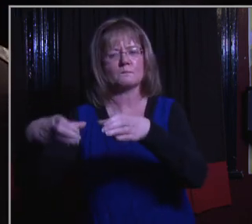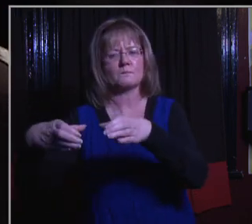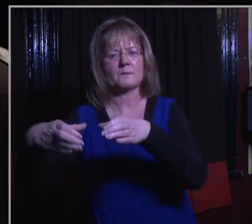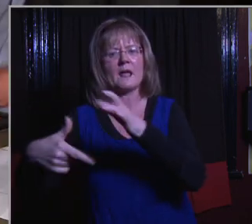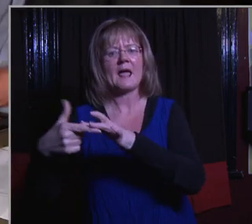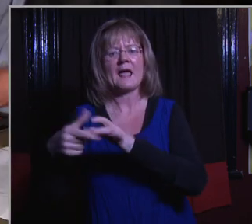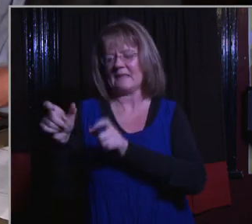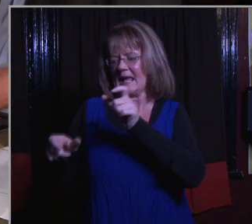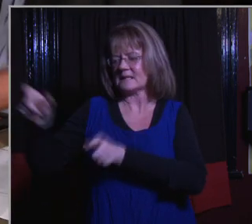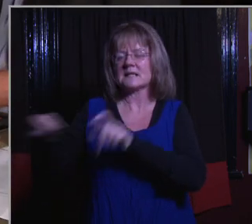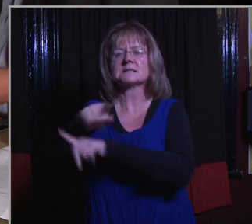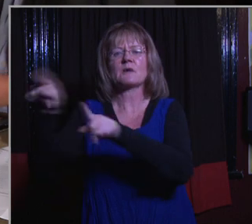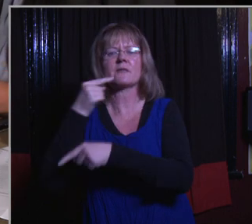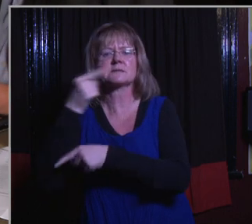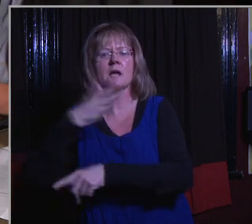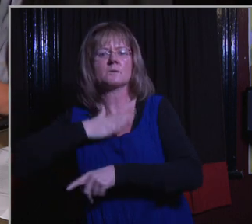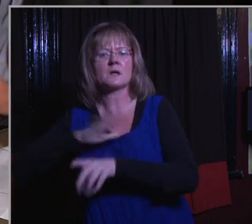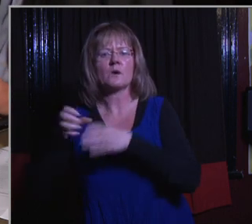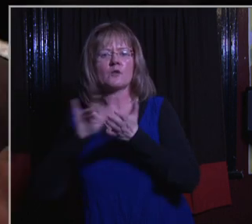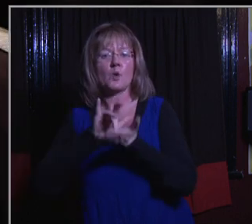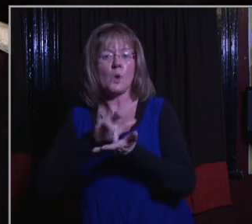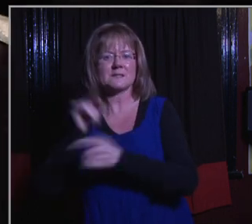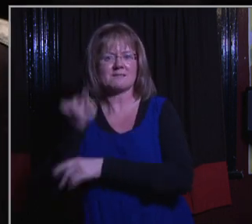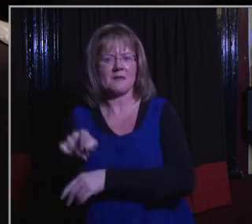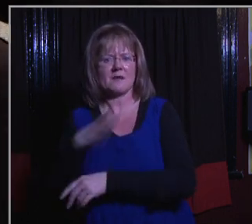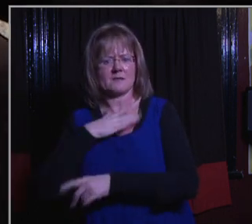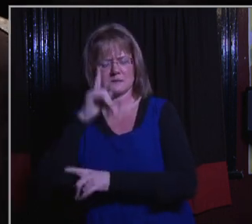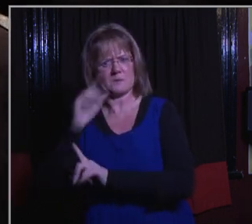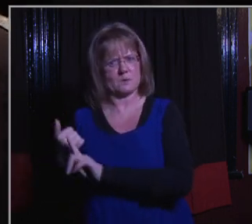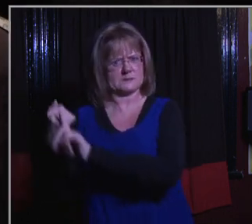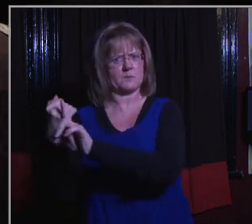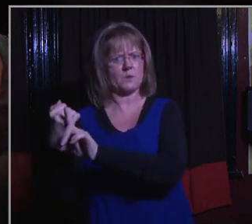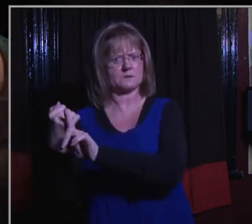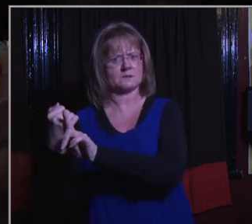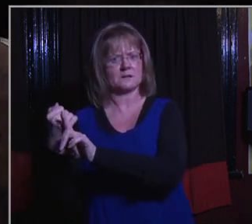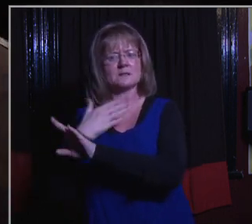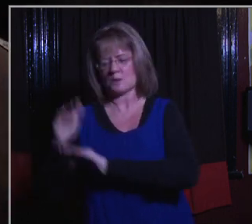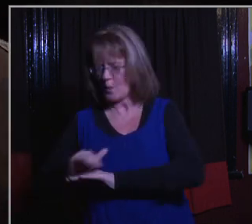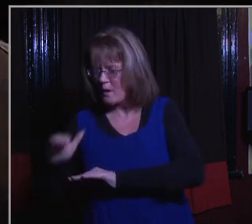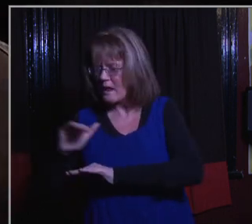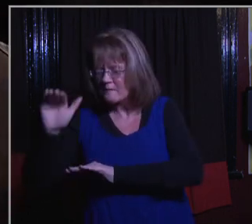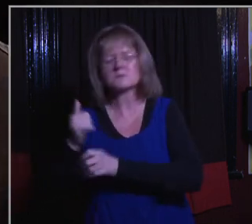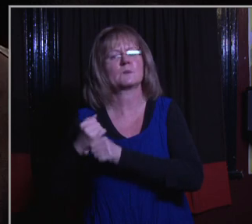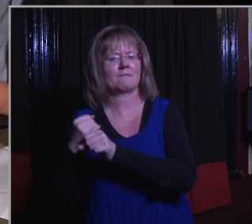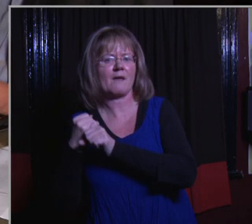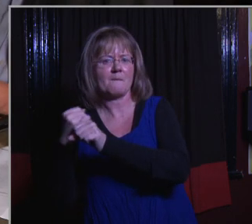candidates when they're out there saying we want our caucus in there and these are people that we back. So at every level we are campaigning for the kaupapa